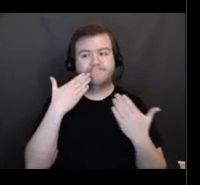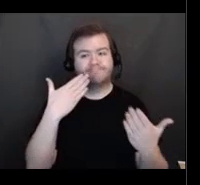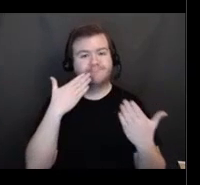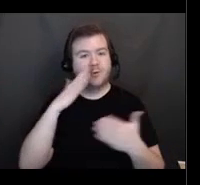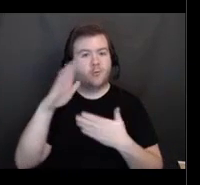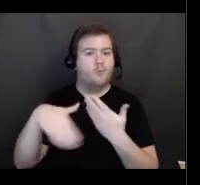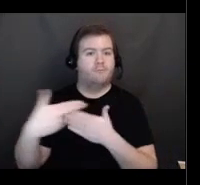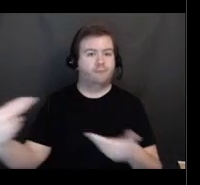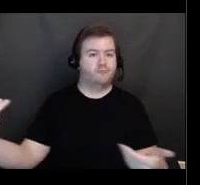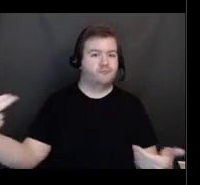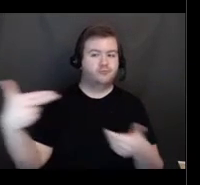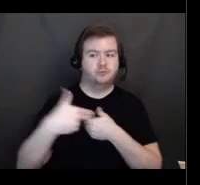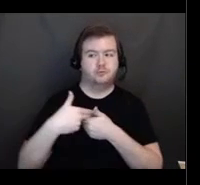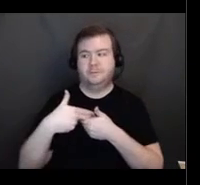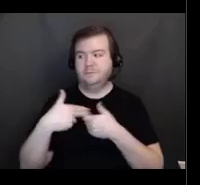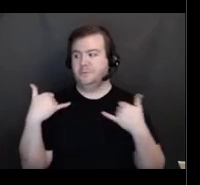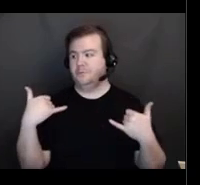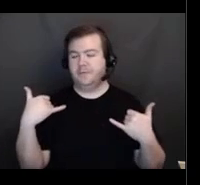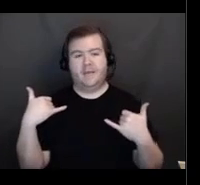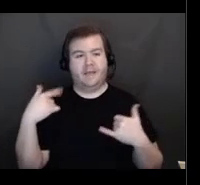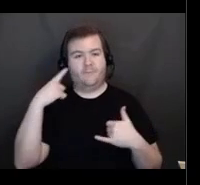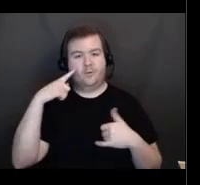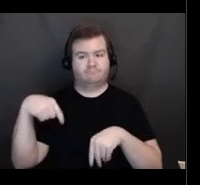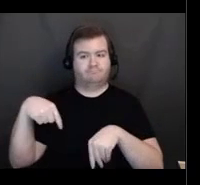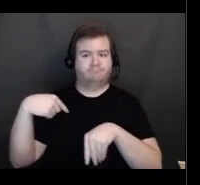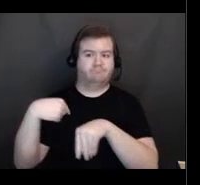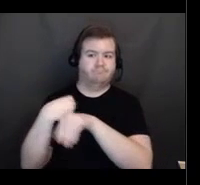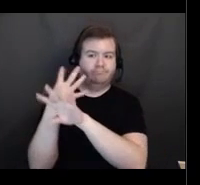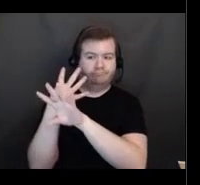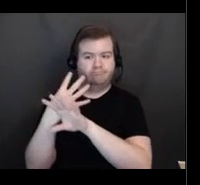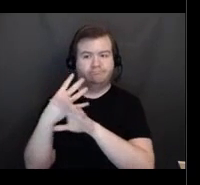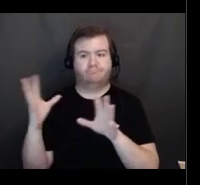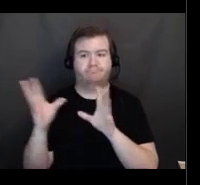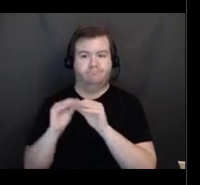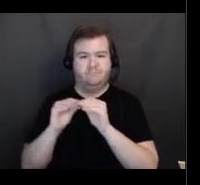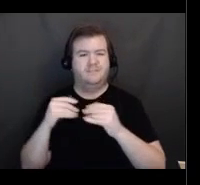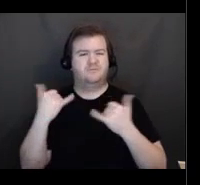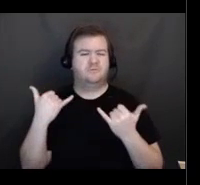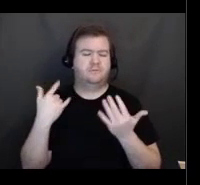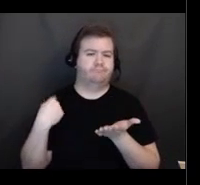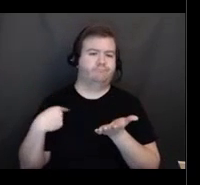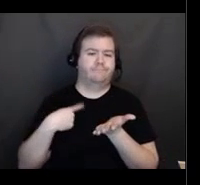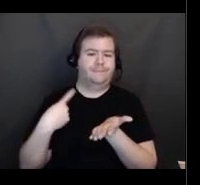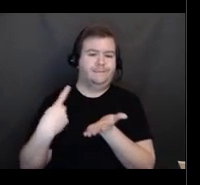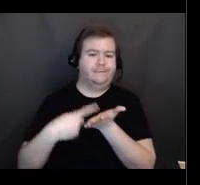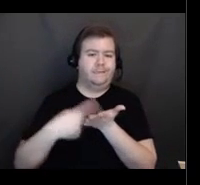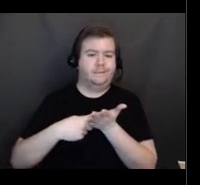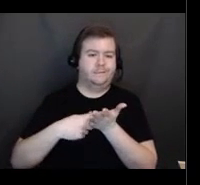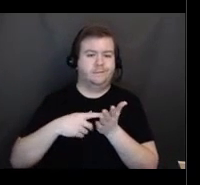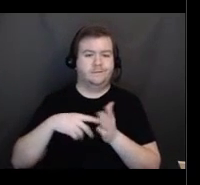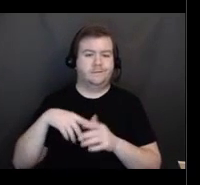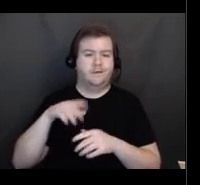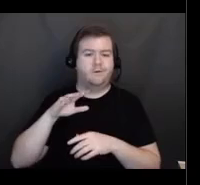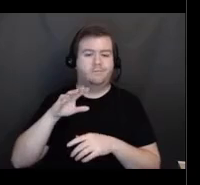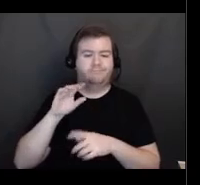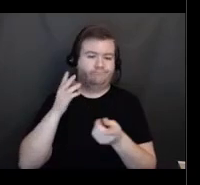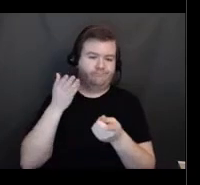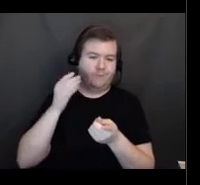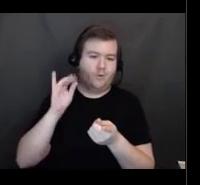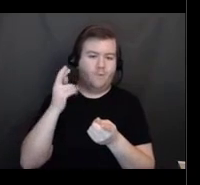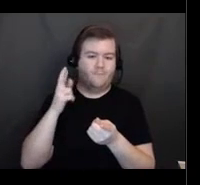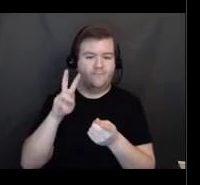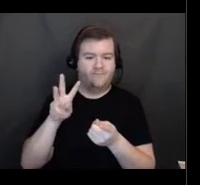on this webinar, which will be an overview of the Connecticut DPH COVID-19